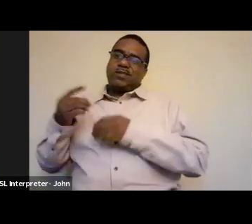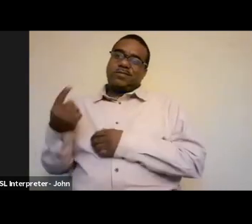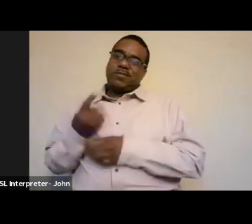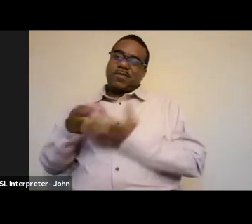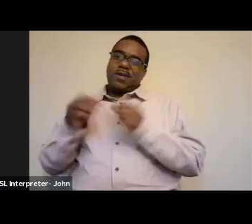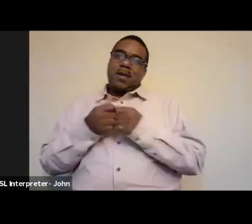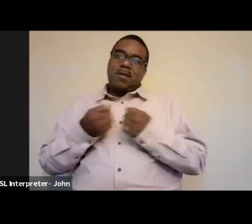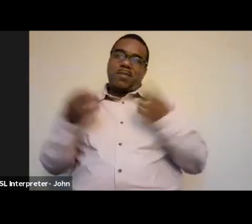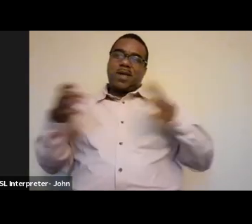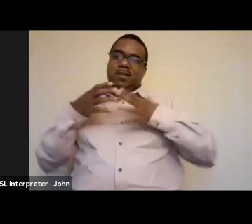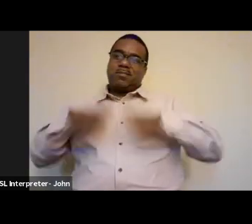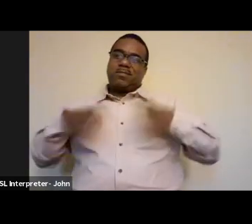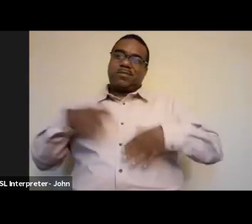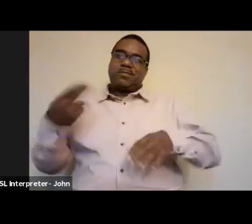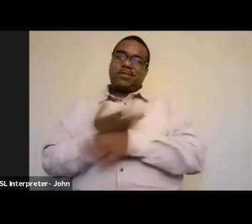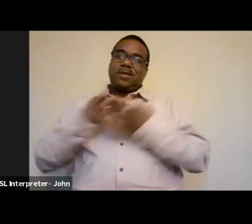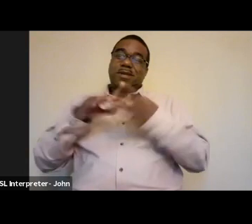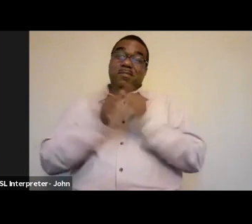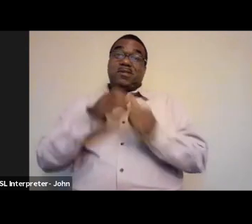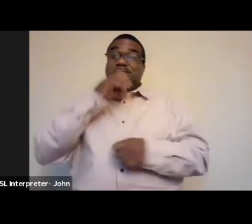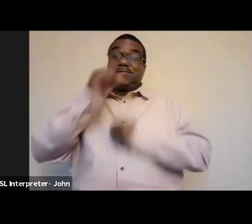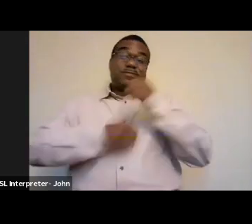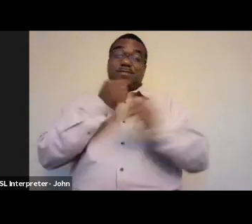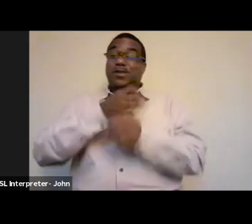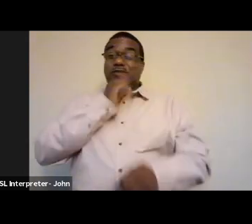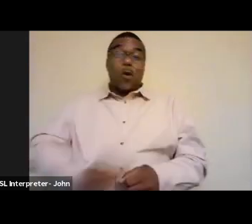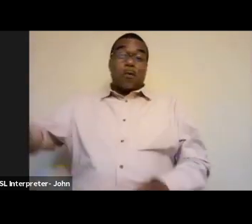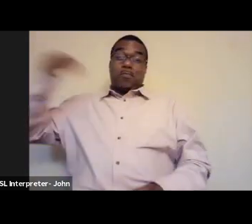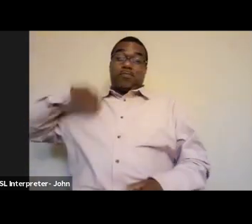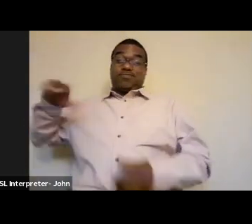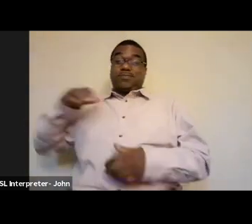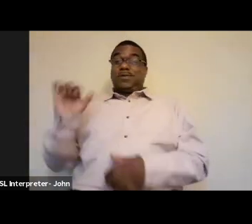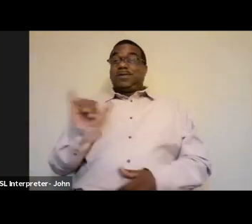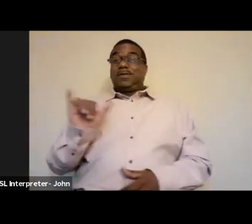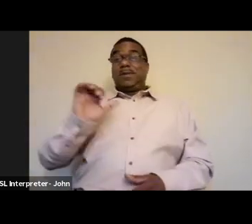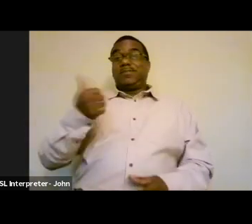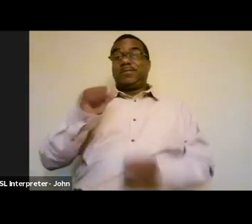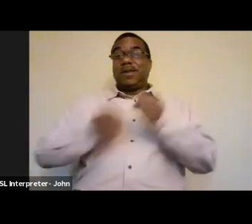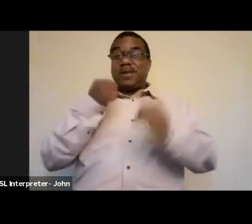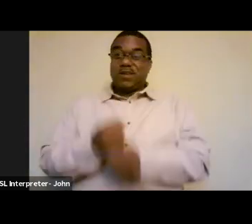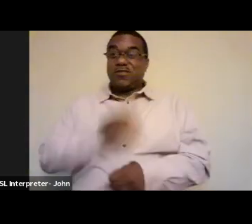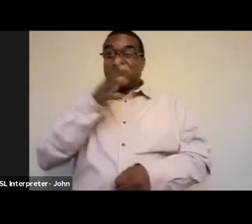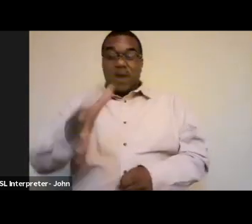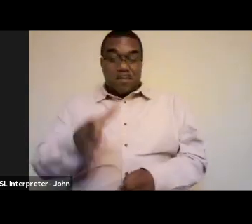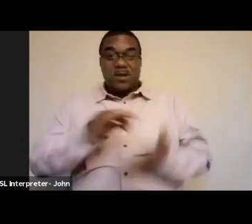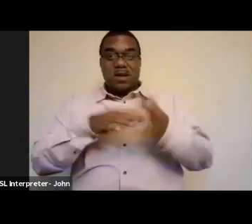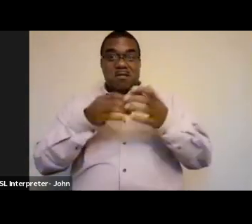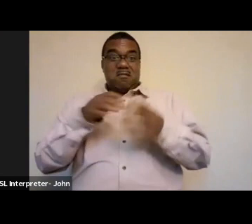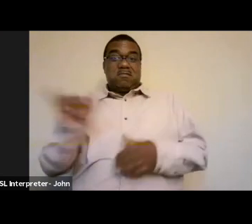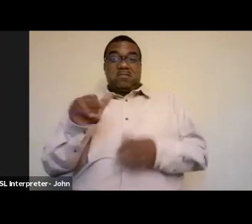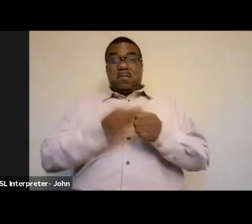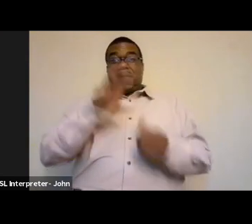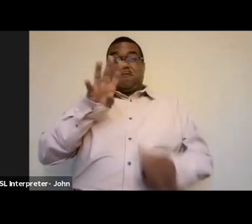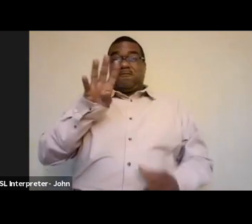wear are literally years old, like 10 years old, or in case of my grandmother's clothes, like 40 years old.